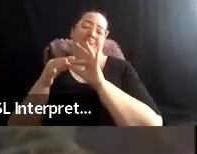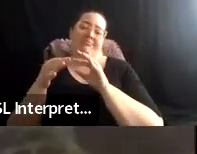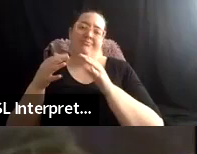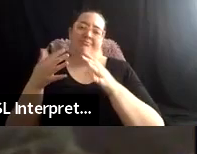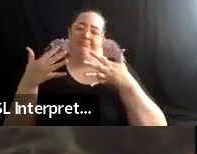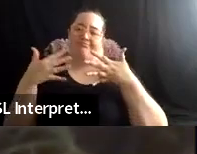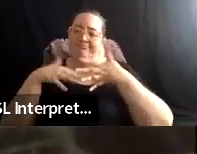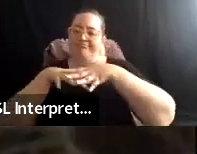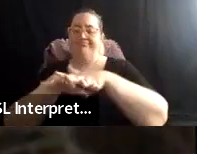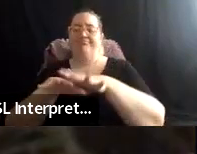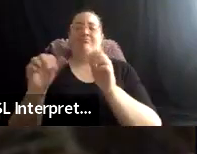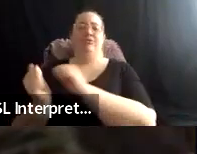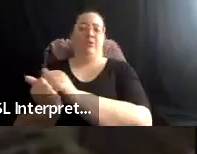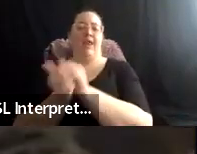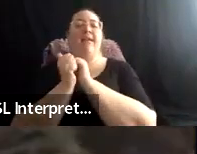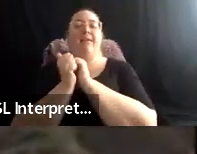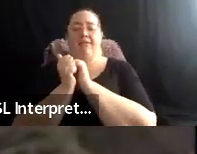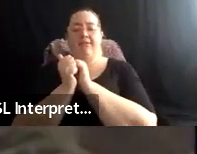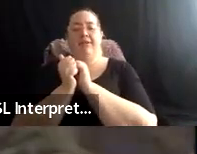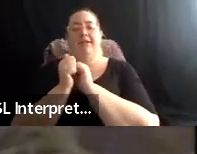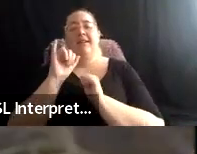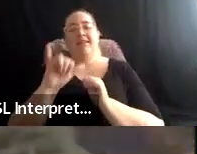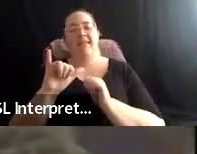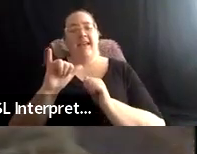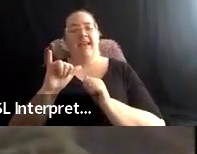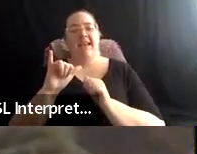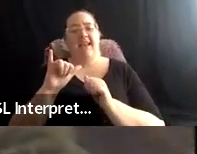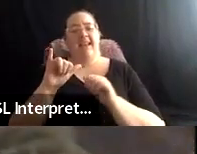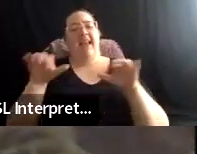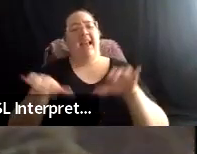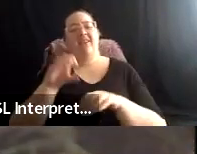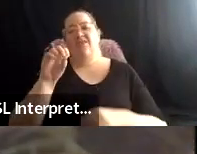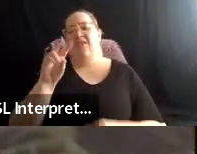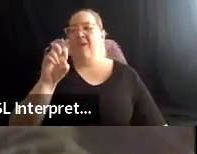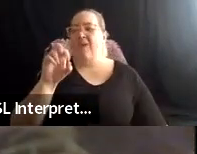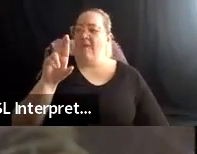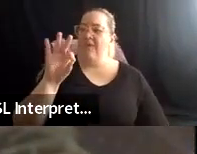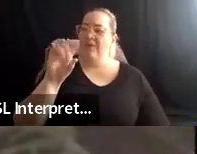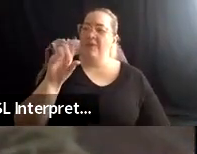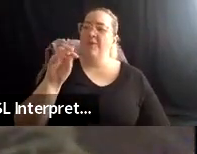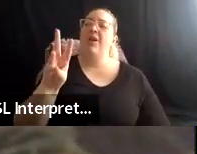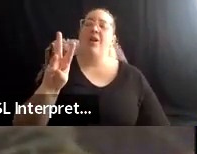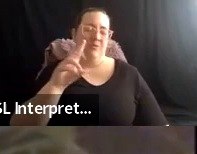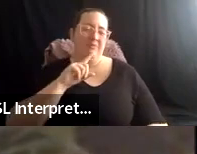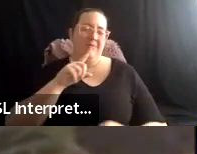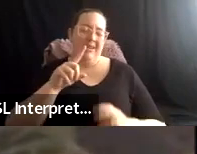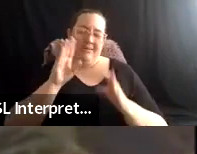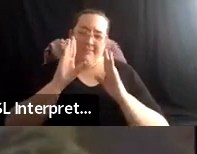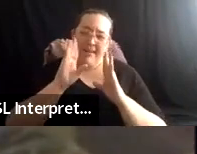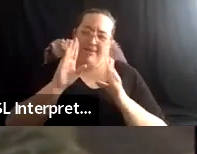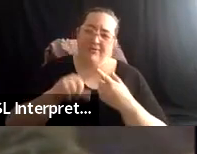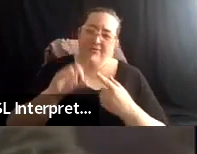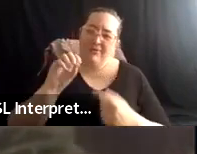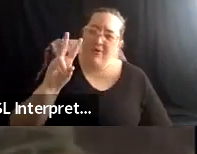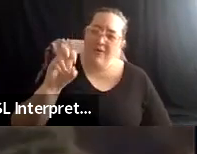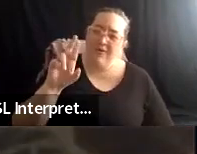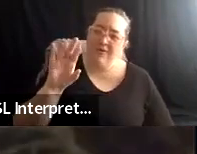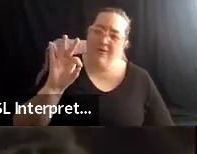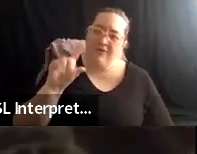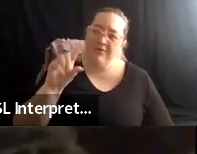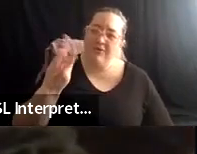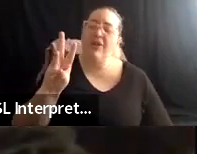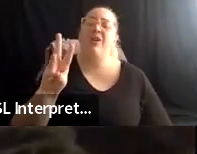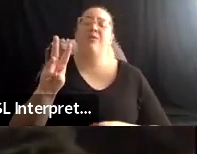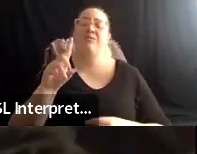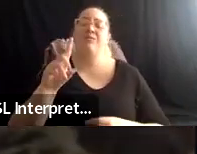that this action of the overflow and just paying attention to the overflow, um, helps to kindle, helps to kindle some